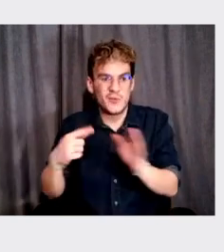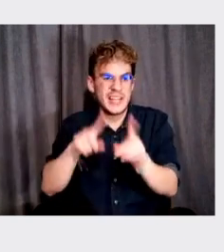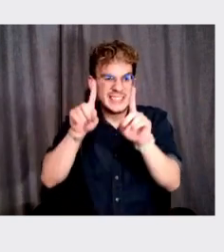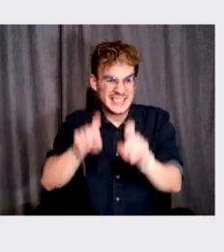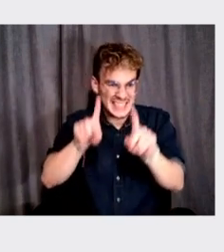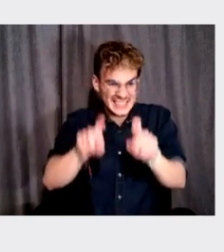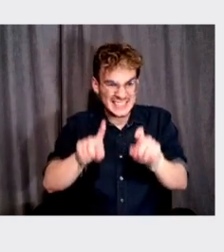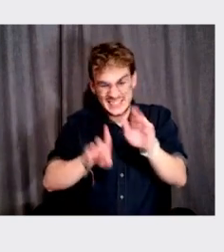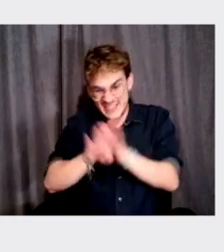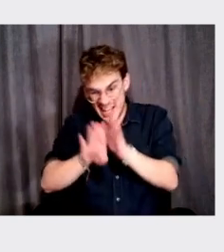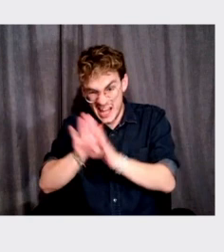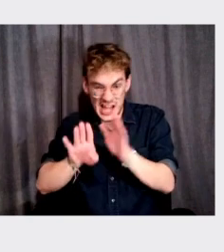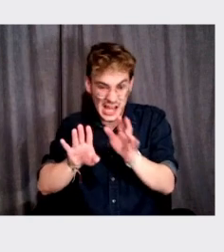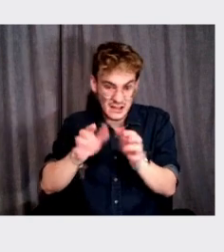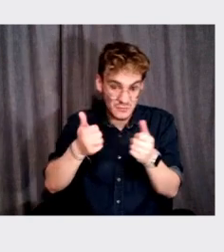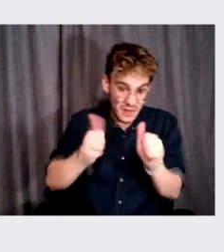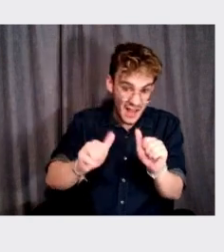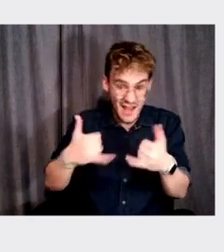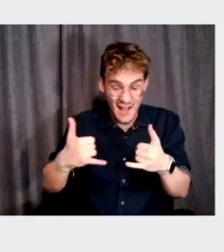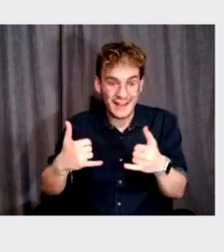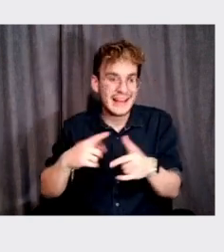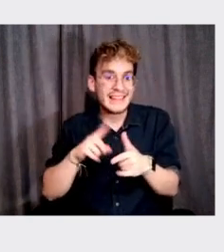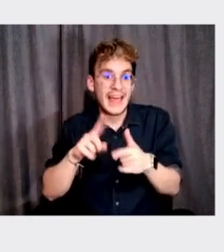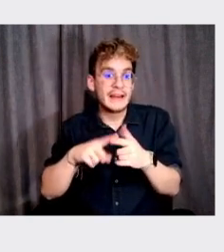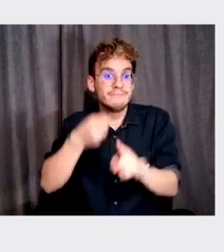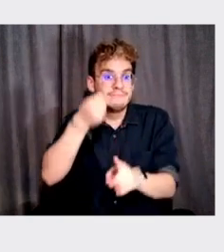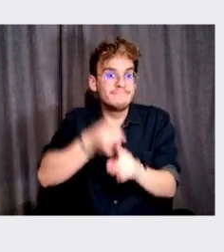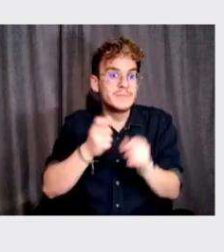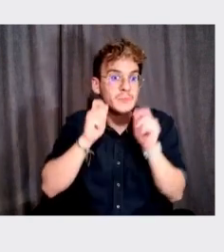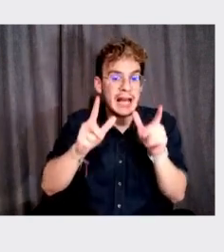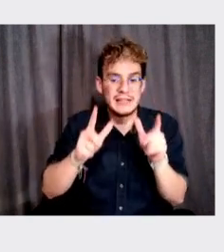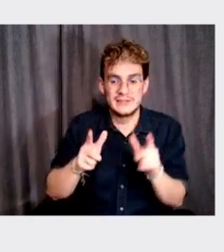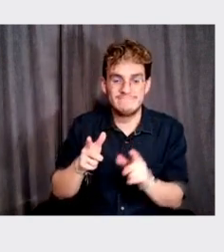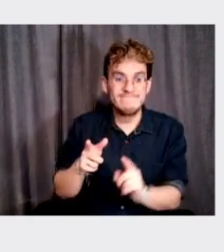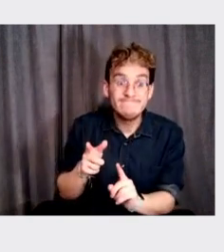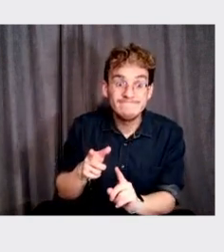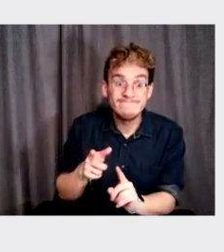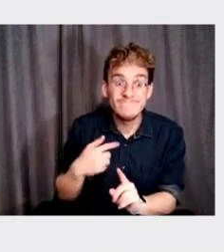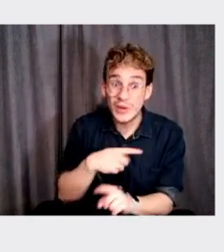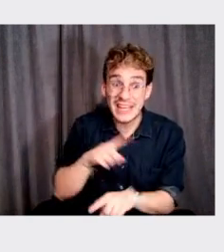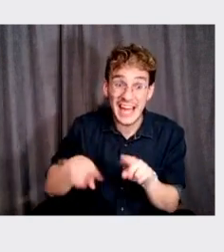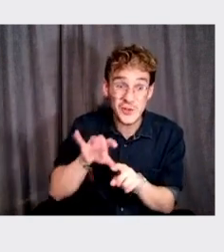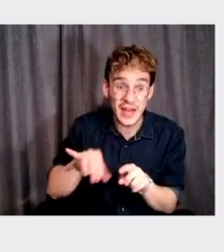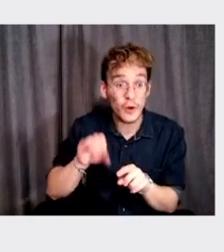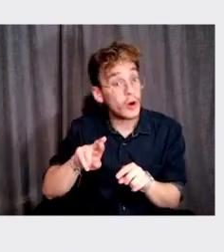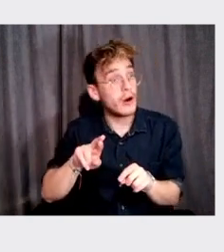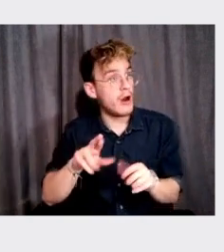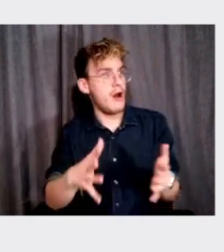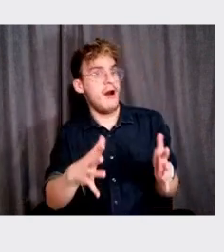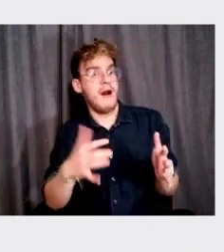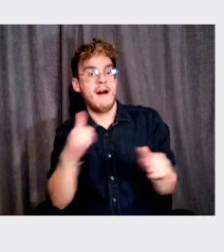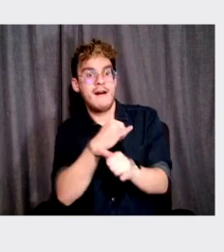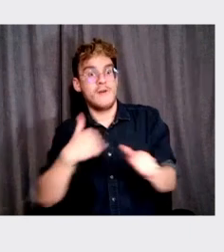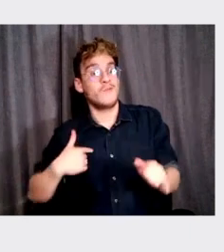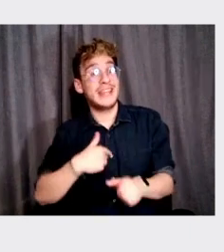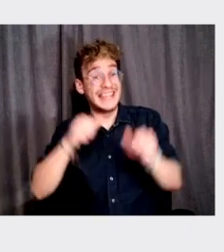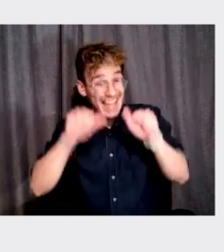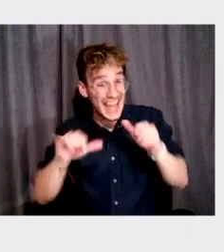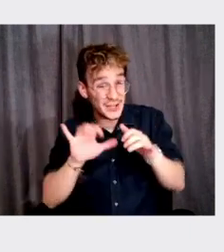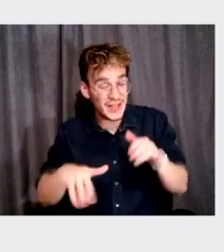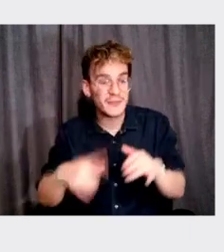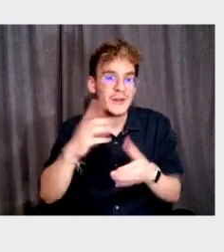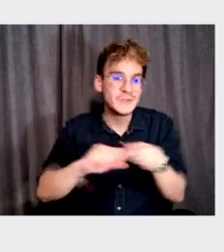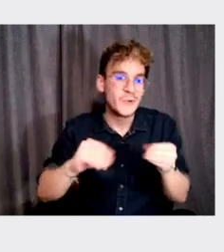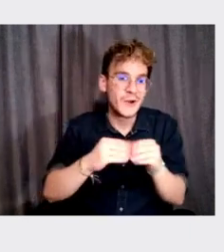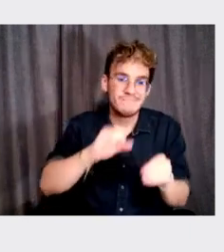And there were always like surprises, you know, like, oh my God, this can't be done or, or this can be done. There was a, there's a story that I